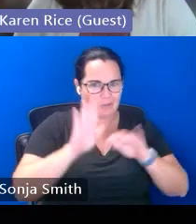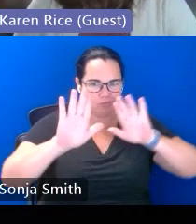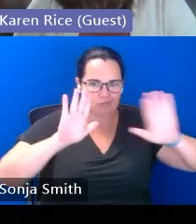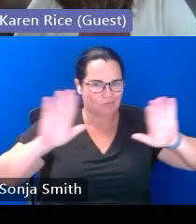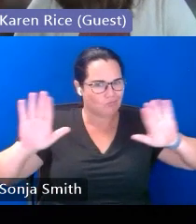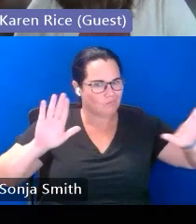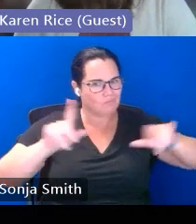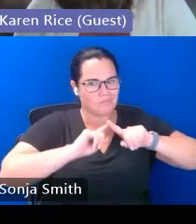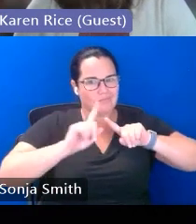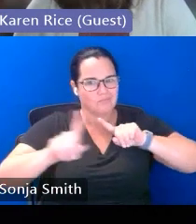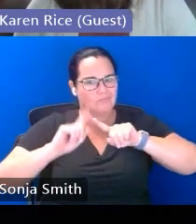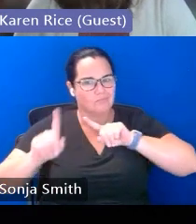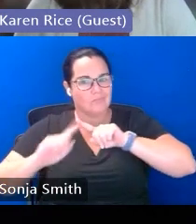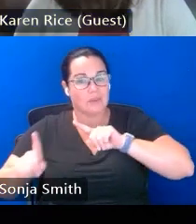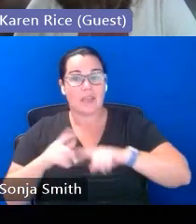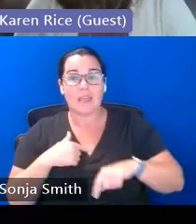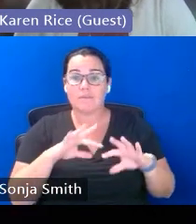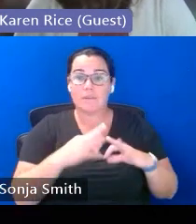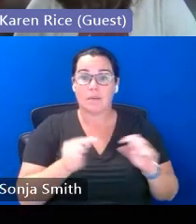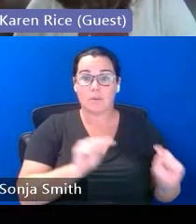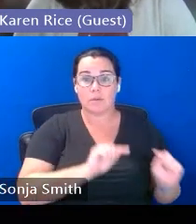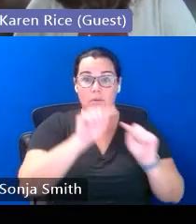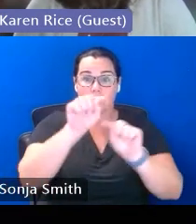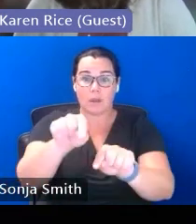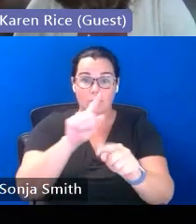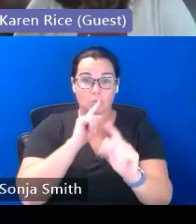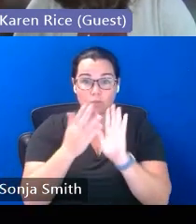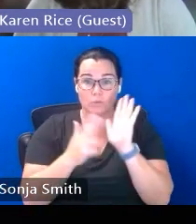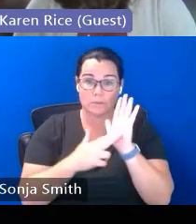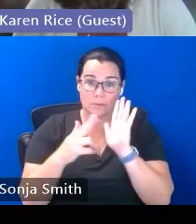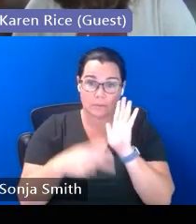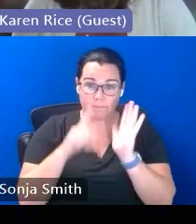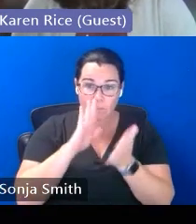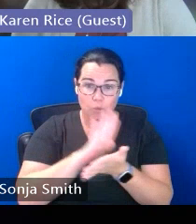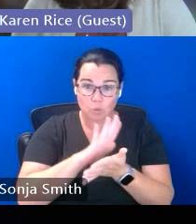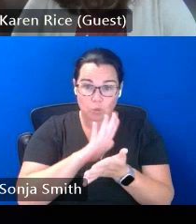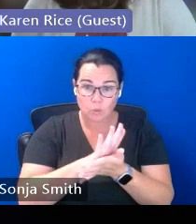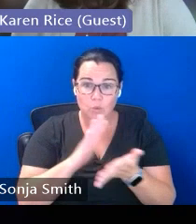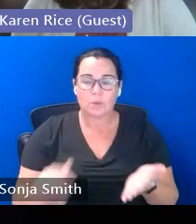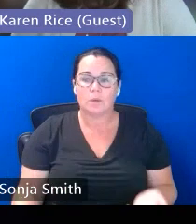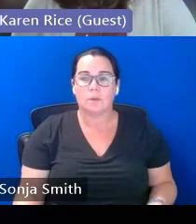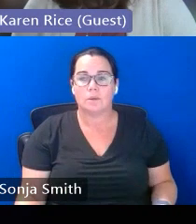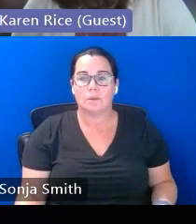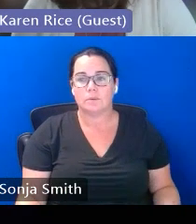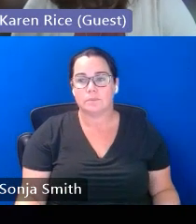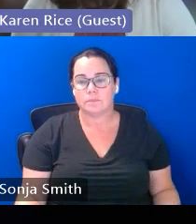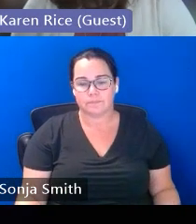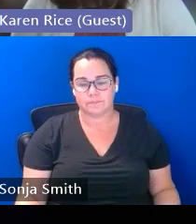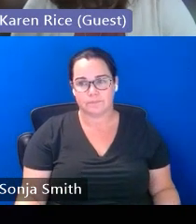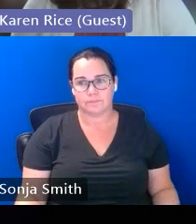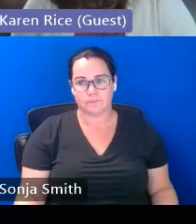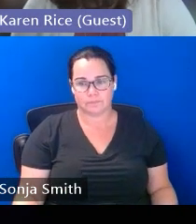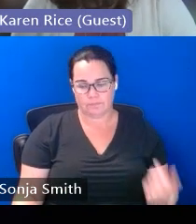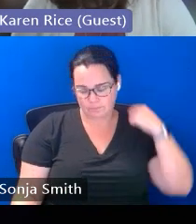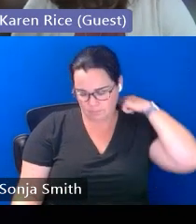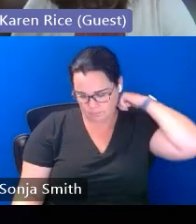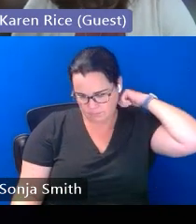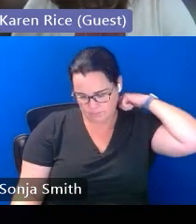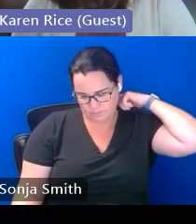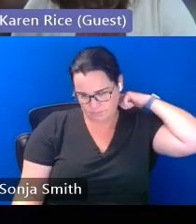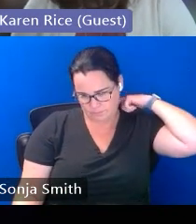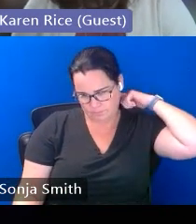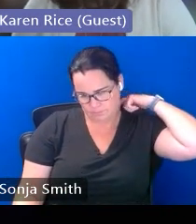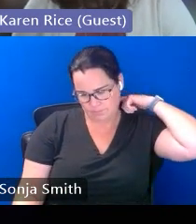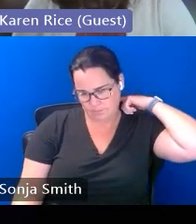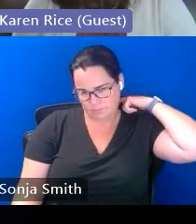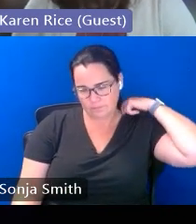new families coming in to register in school and um you are trying to um you